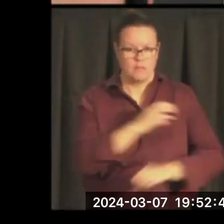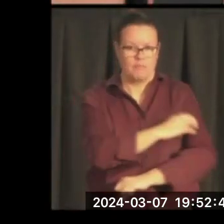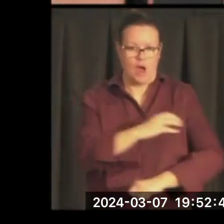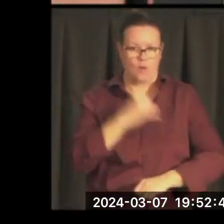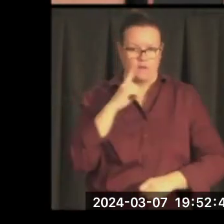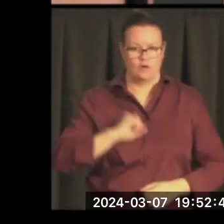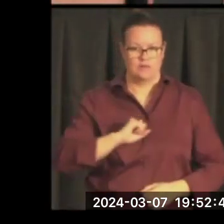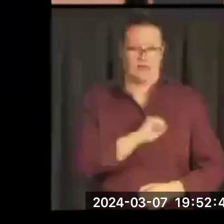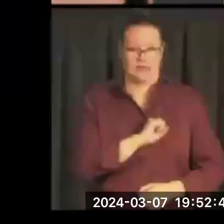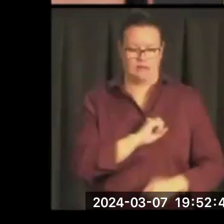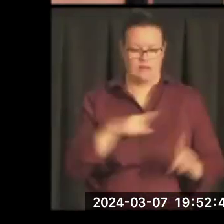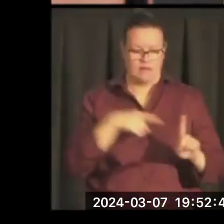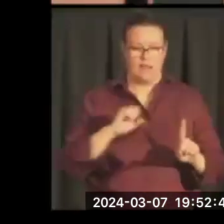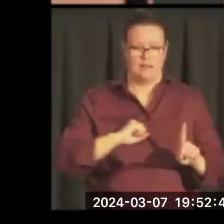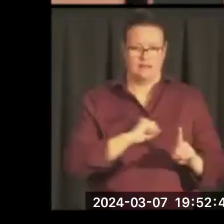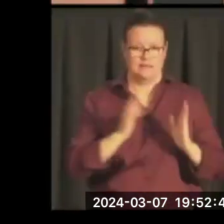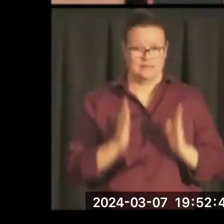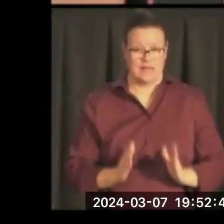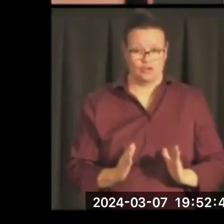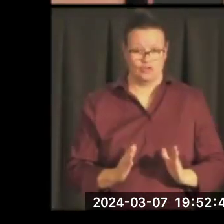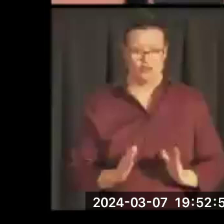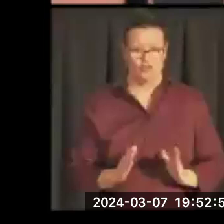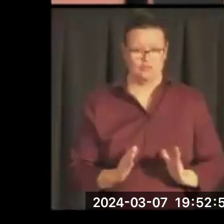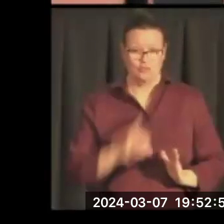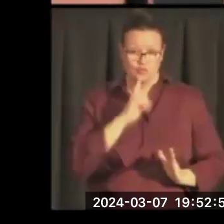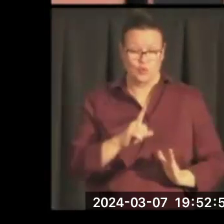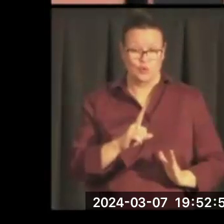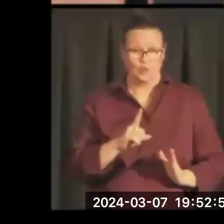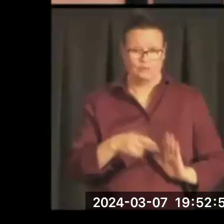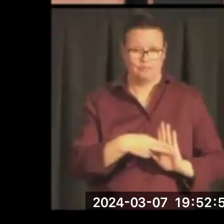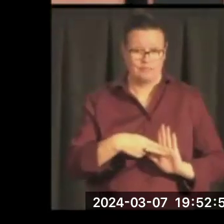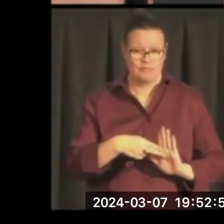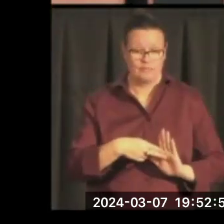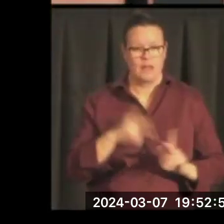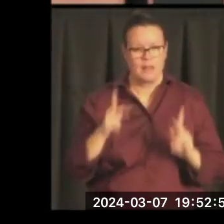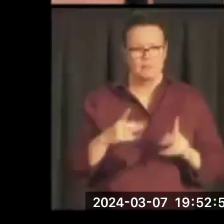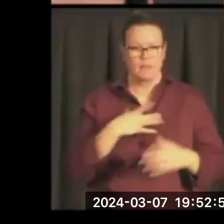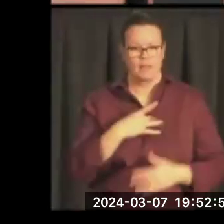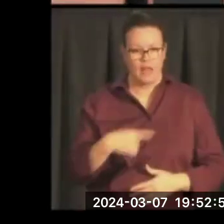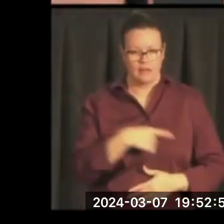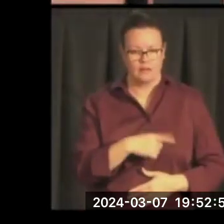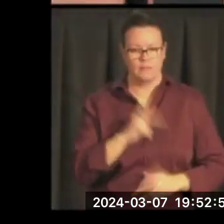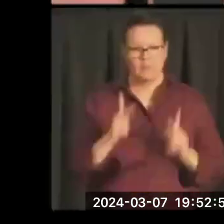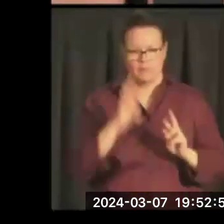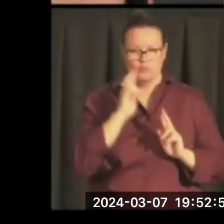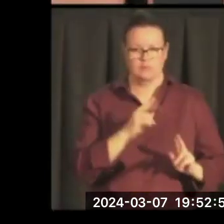He's a senator's senator, liked and respected by his colleagues.